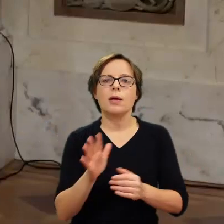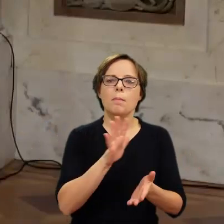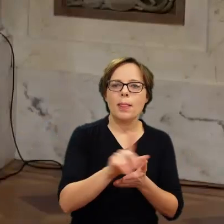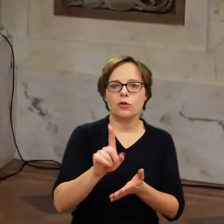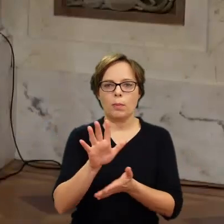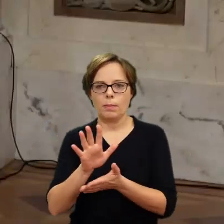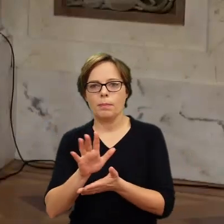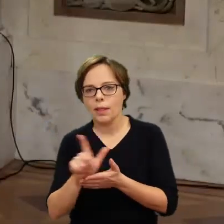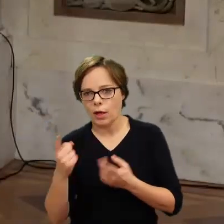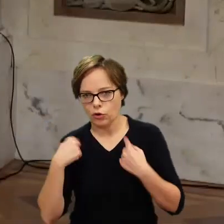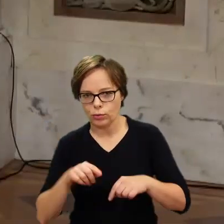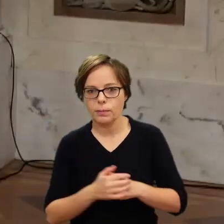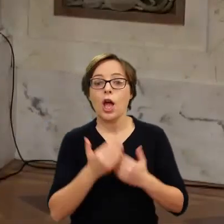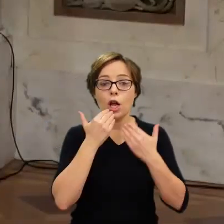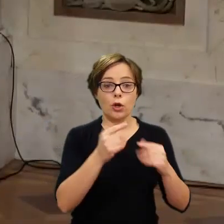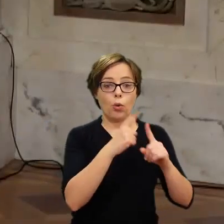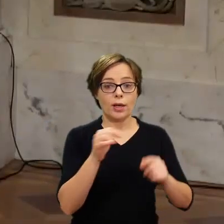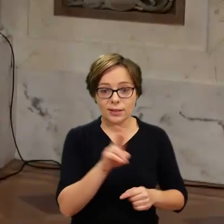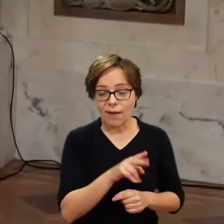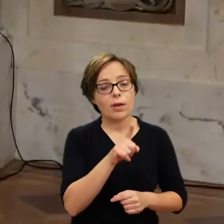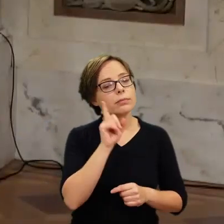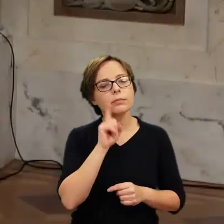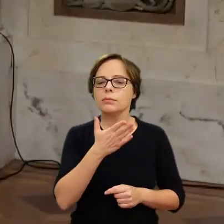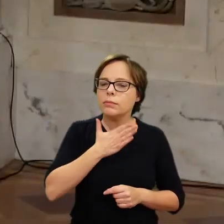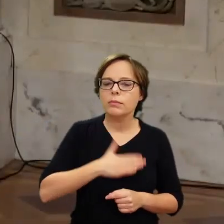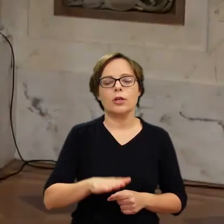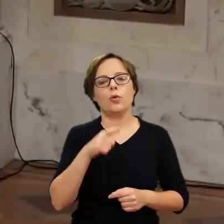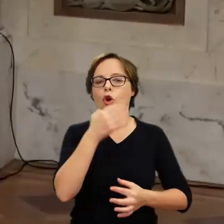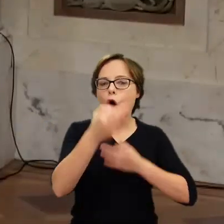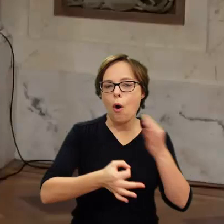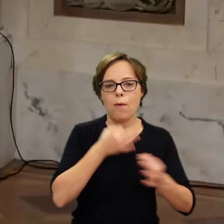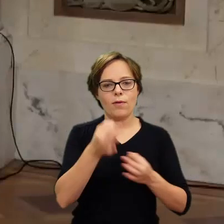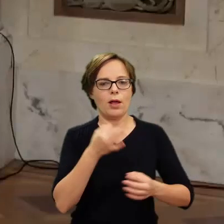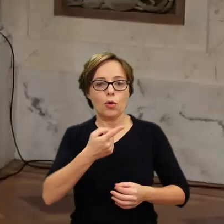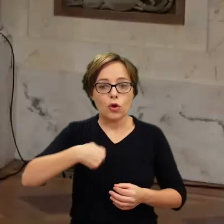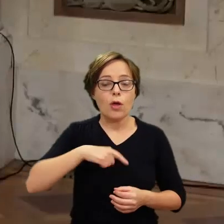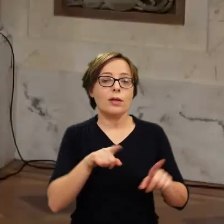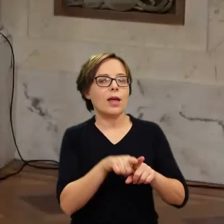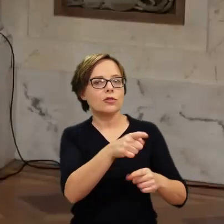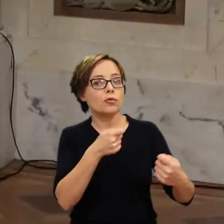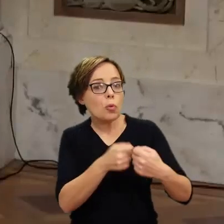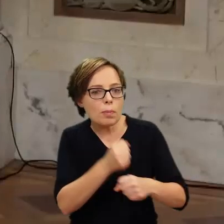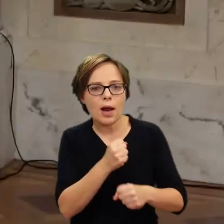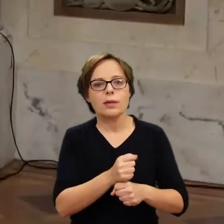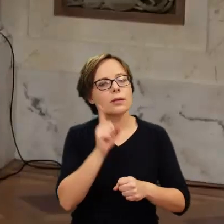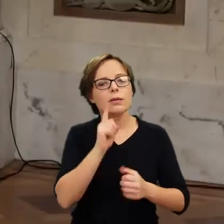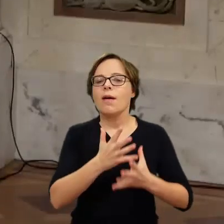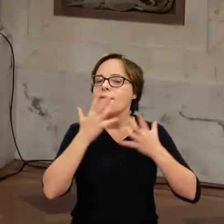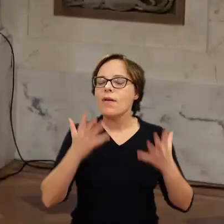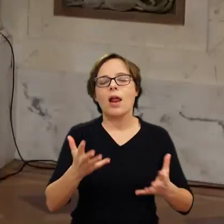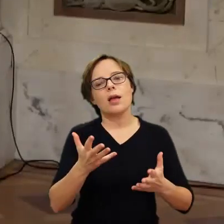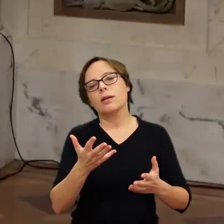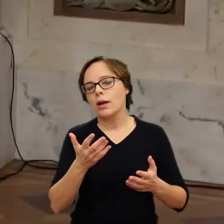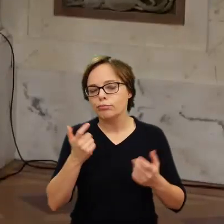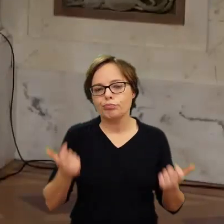Thank you, Xavier. was so nice you've told about us, our cooperation and so on. It was a great adventure